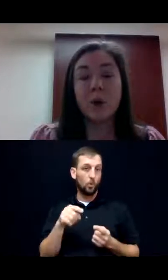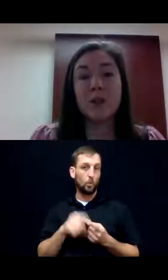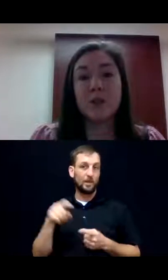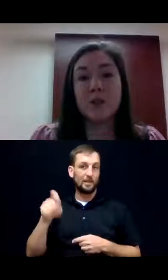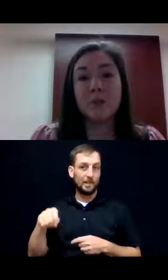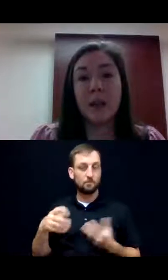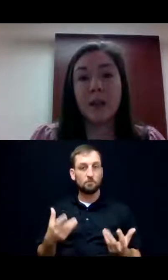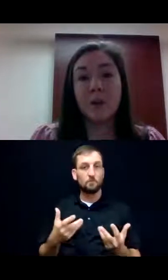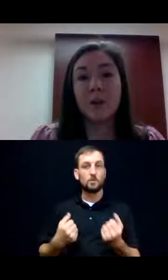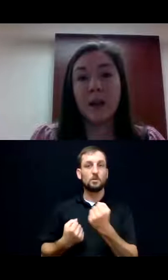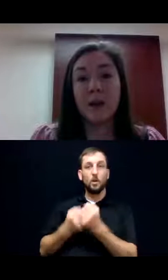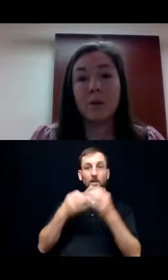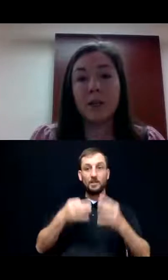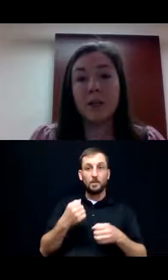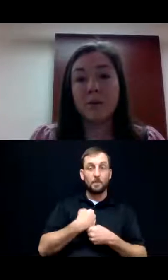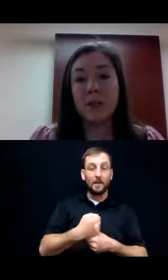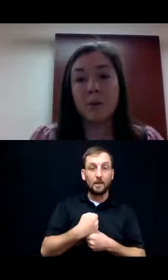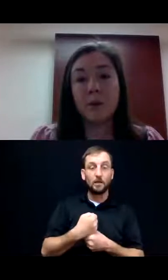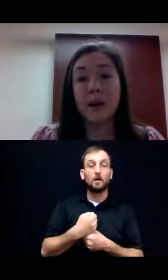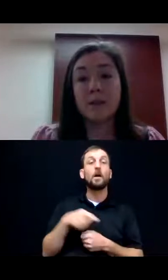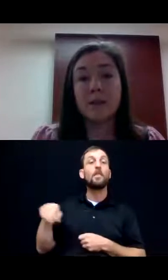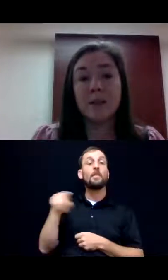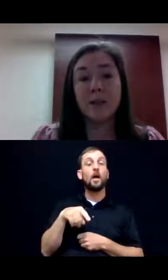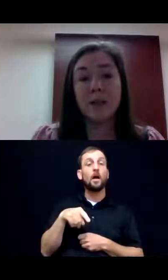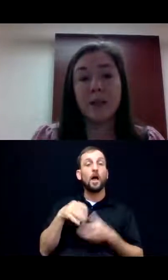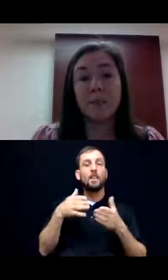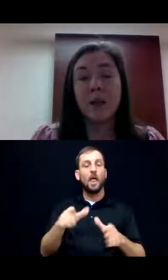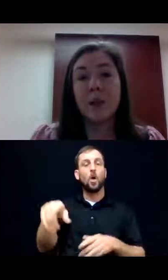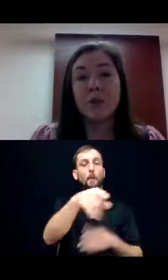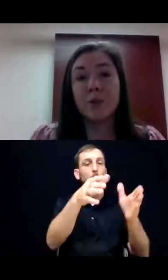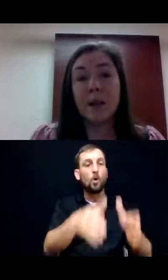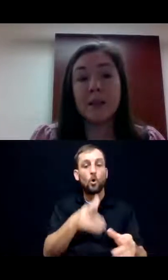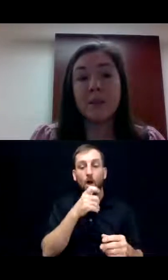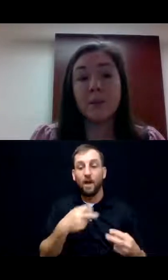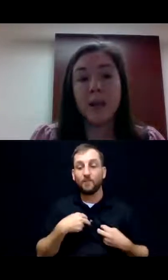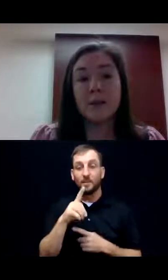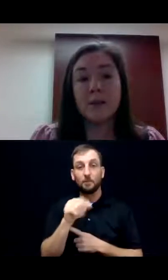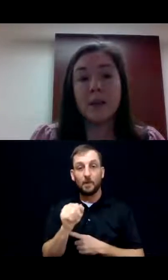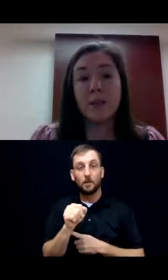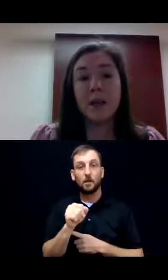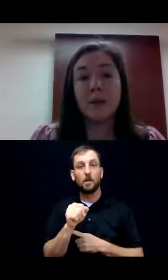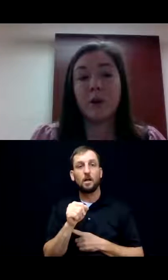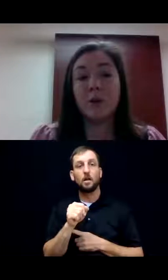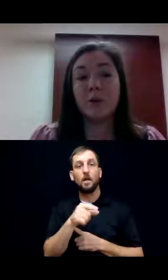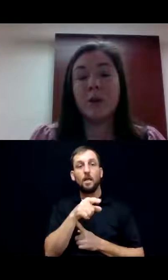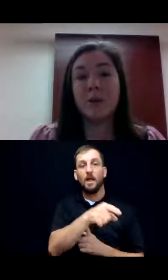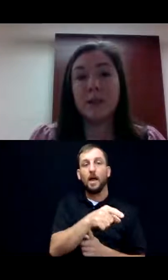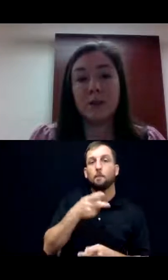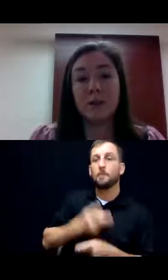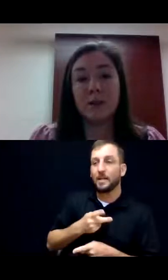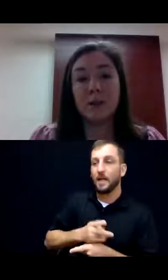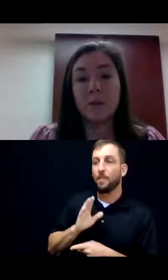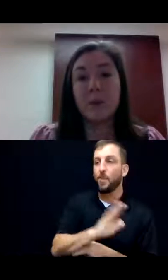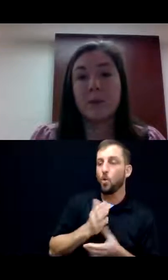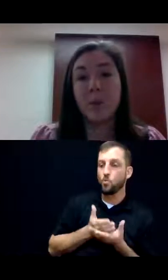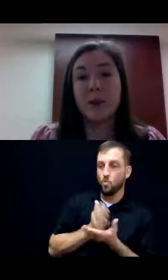Supported decision making will allow an individual that has a disability to maintain their rights and make their own decisions